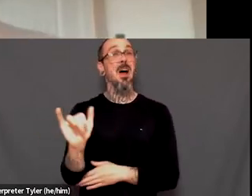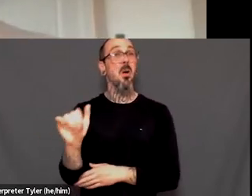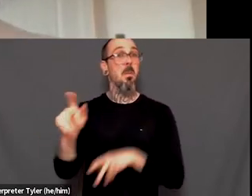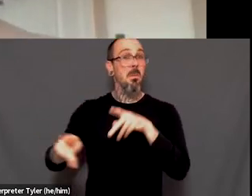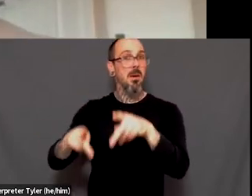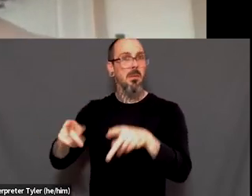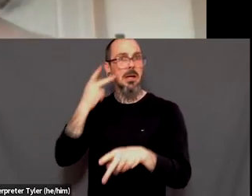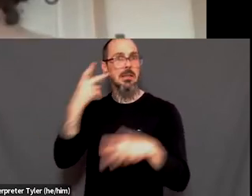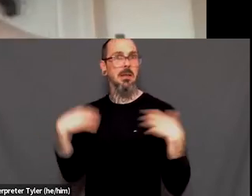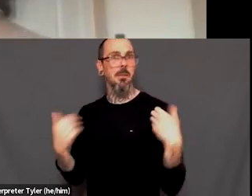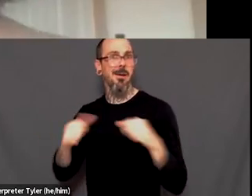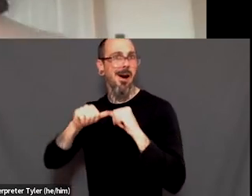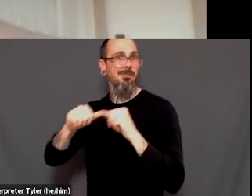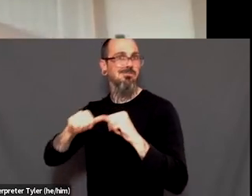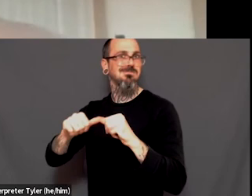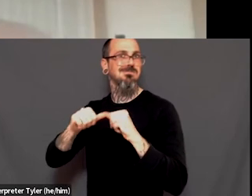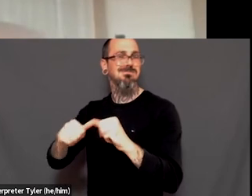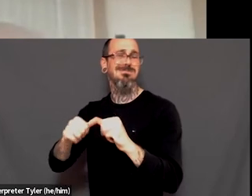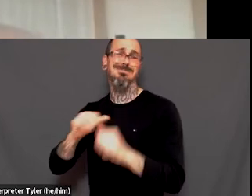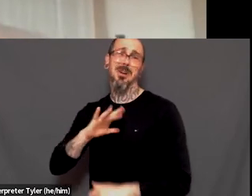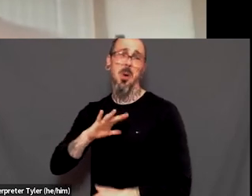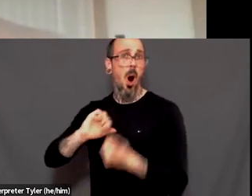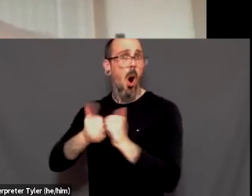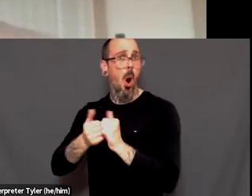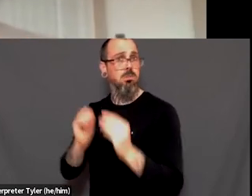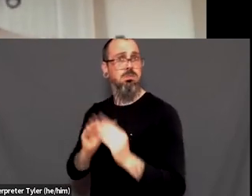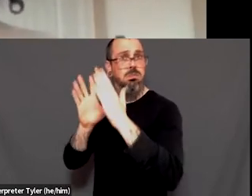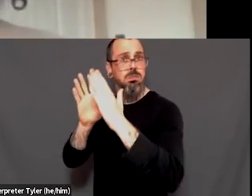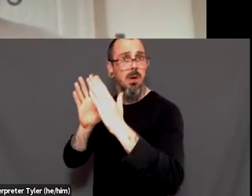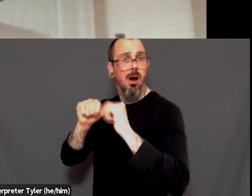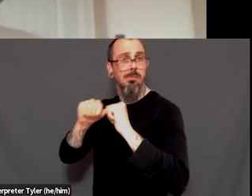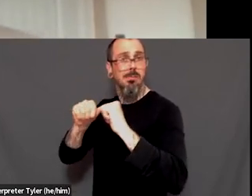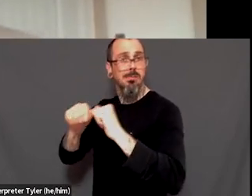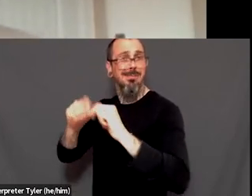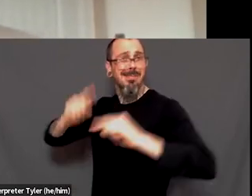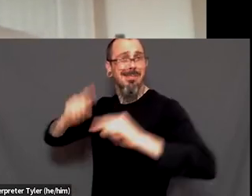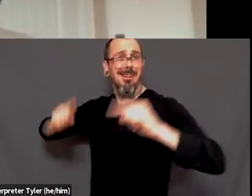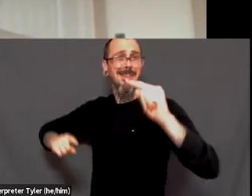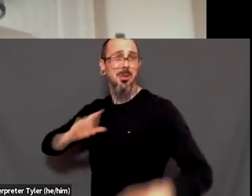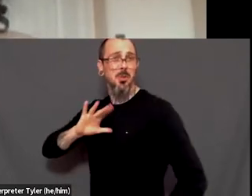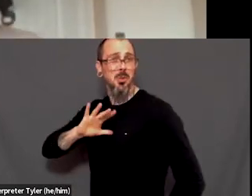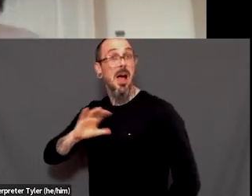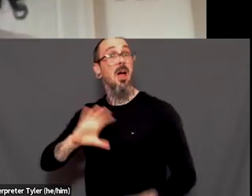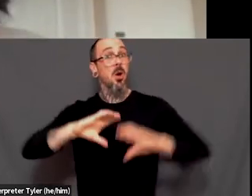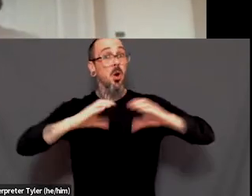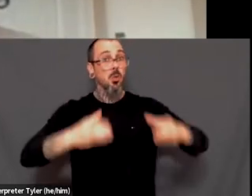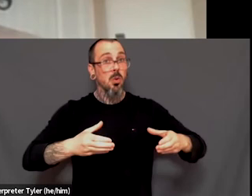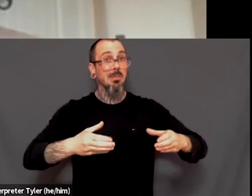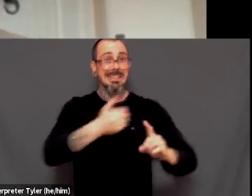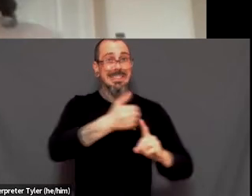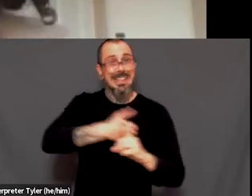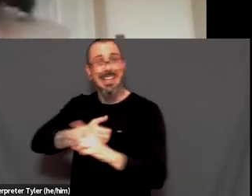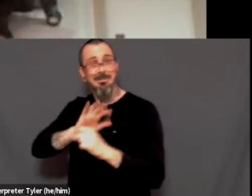way. Um, and like create their own different kinds of activism, activism through the group. And it's just so cool.